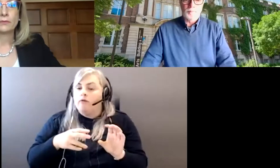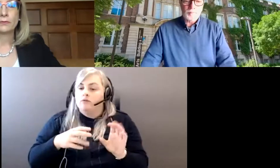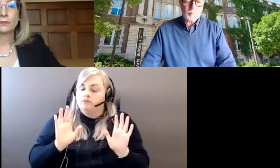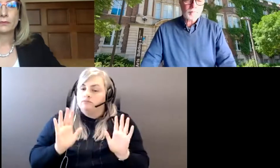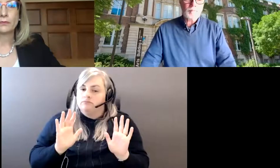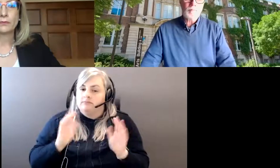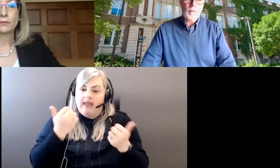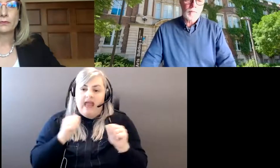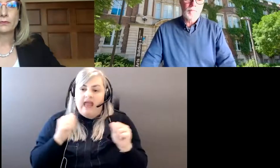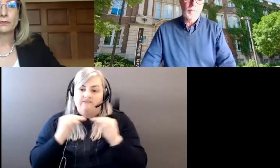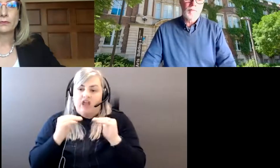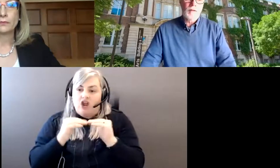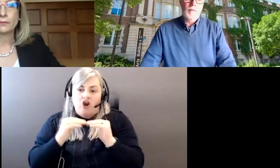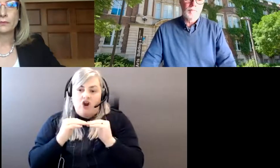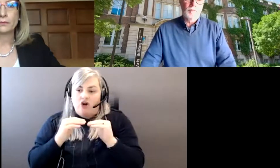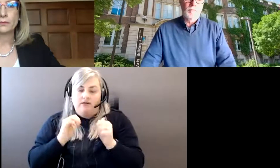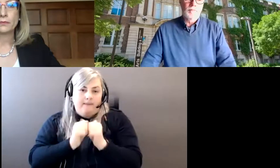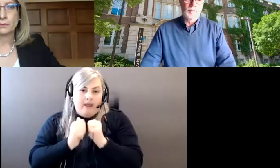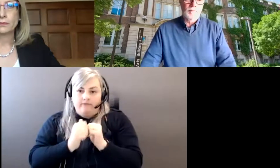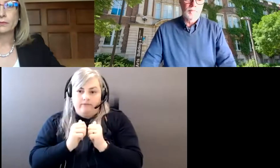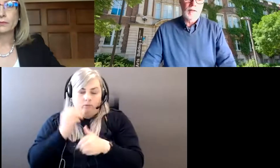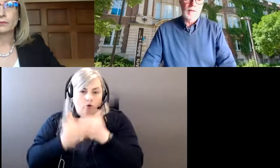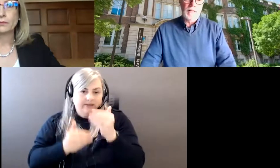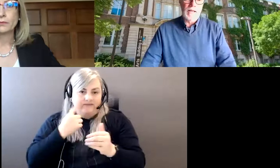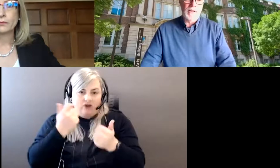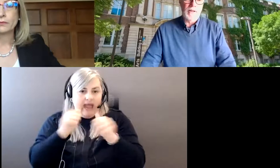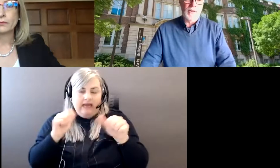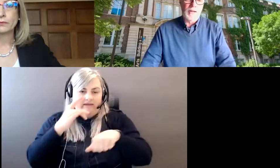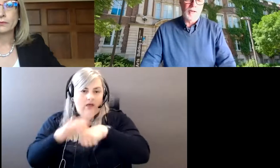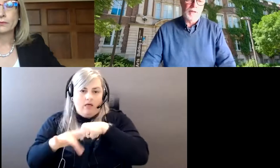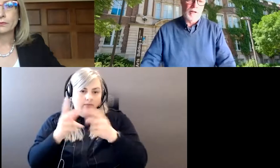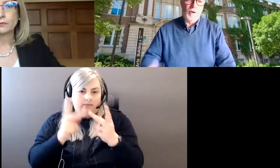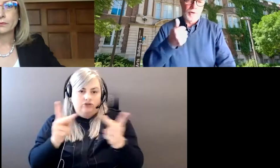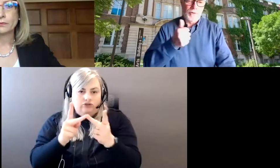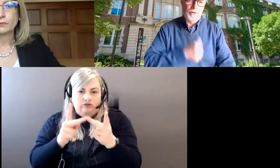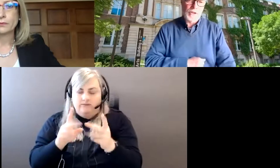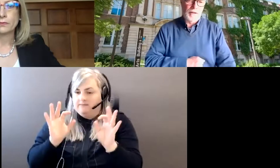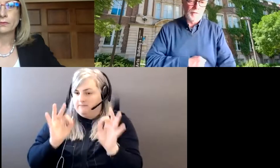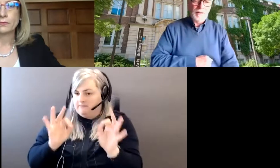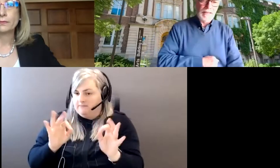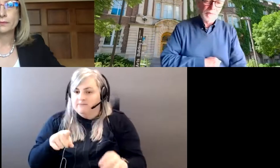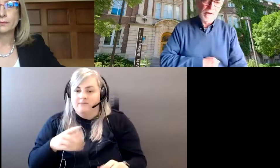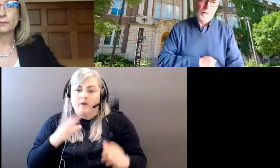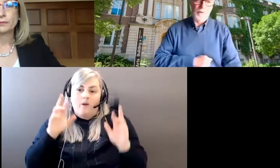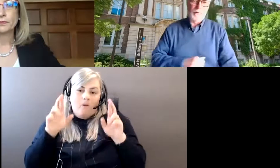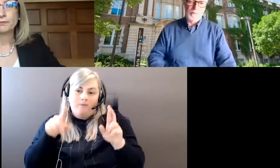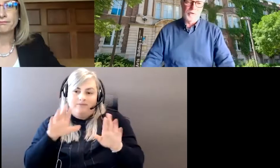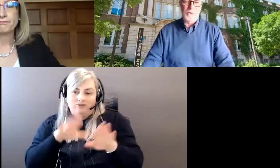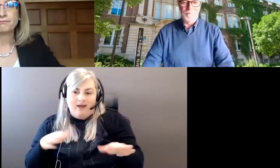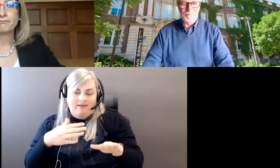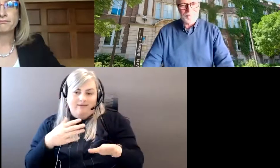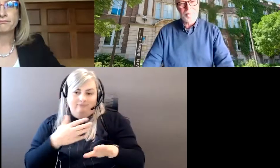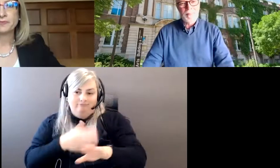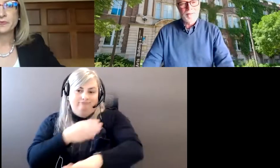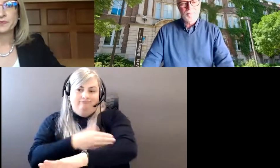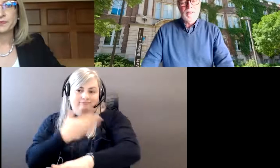any vacant positions. So I think you've spoken fairly. Stacy, thanks so much. And I hope your, your child gets better and feels better soon.